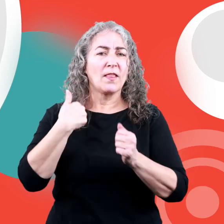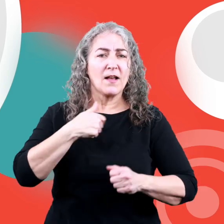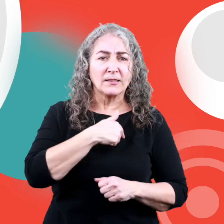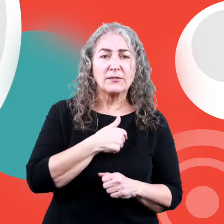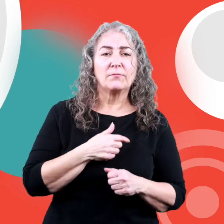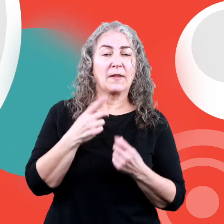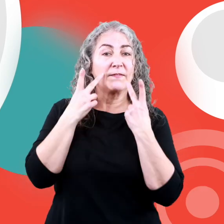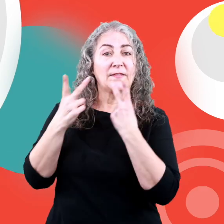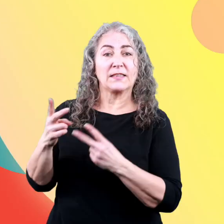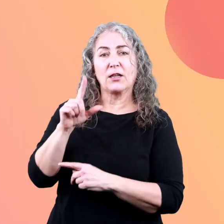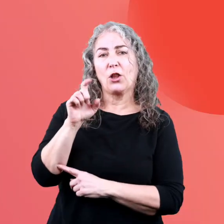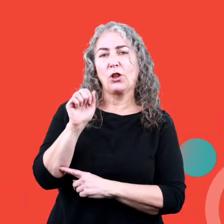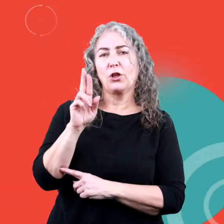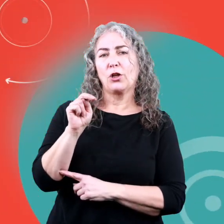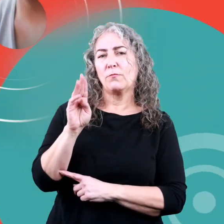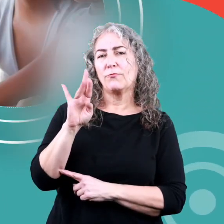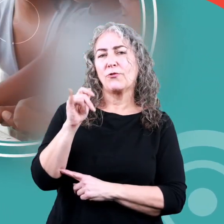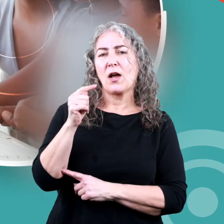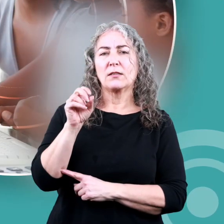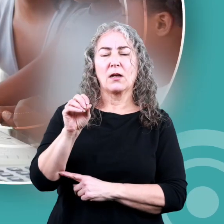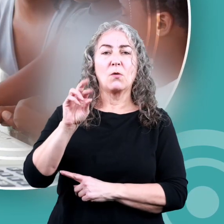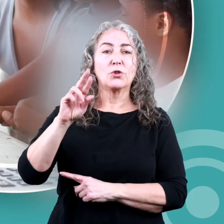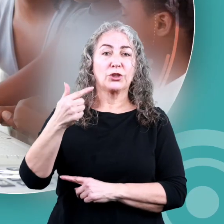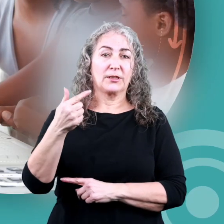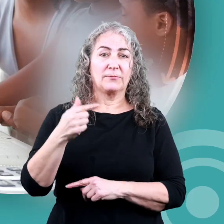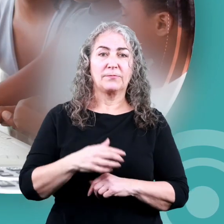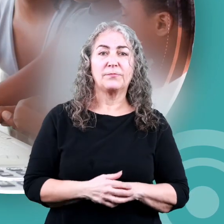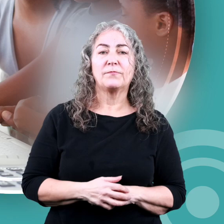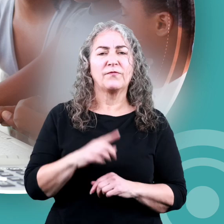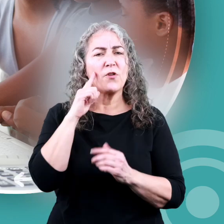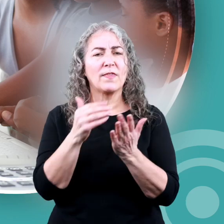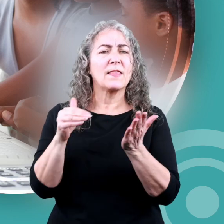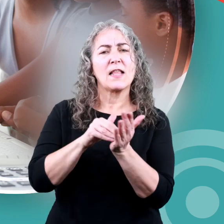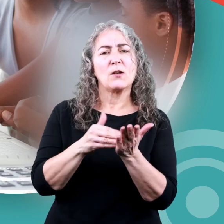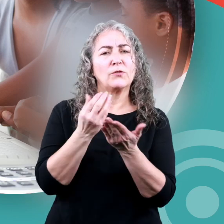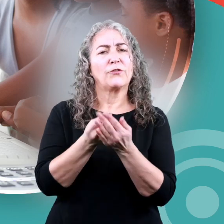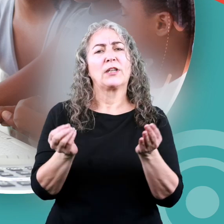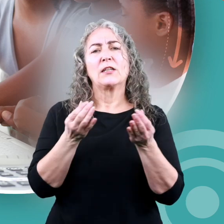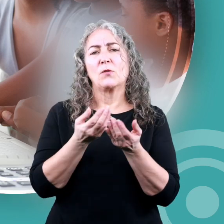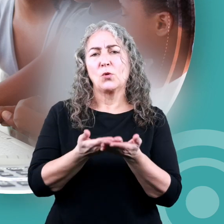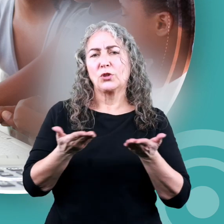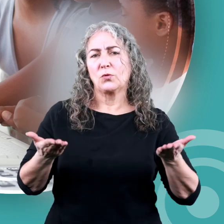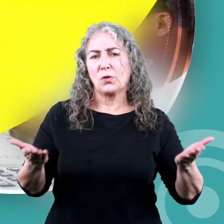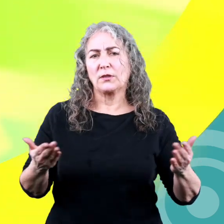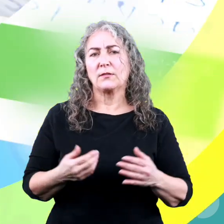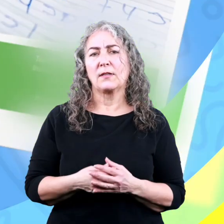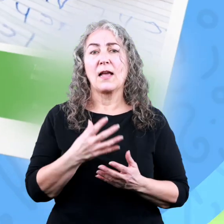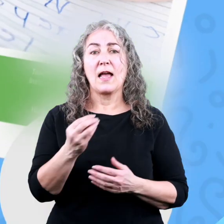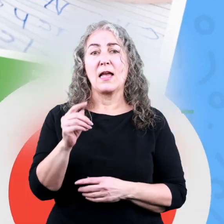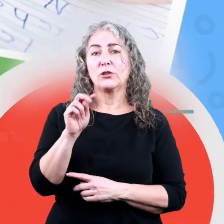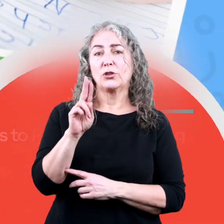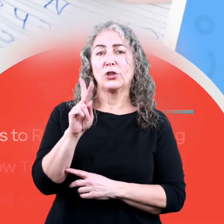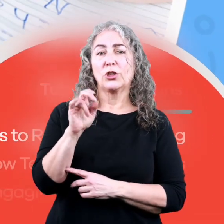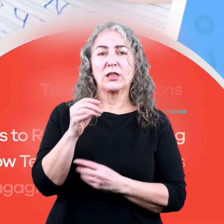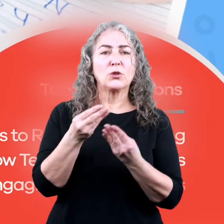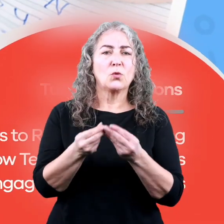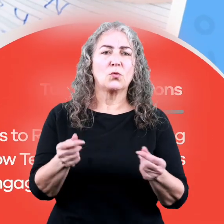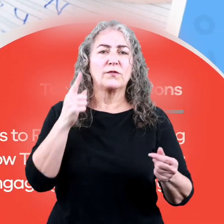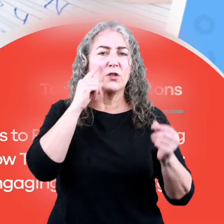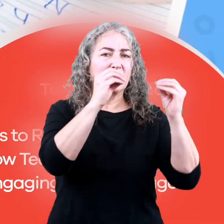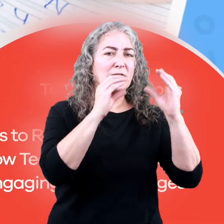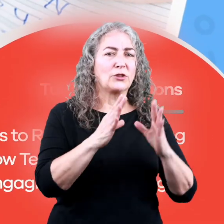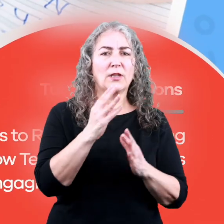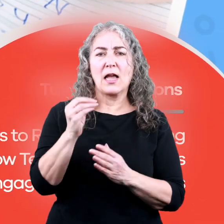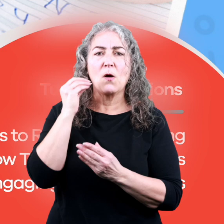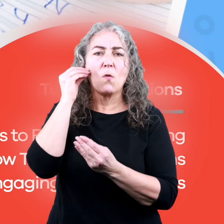us. Visit us at learnbright.org for thousands of free resources and turnkey solutions